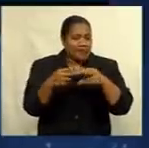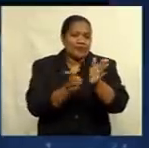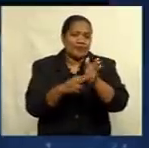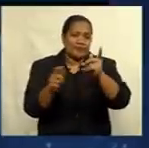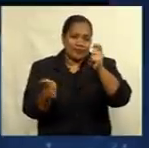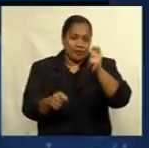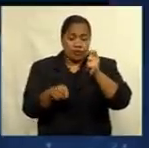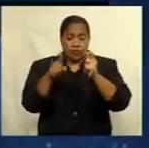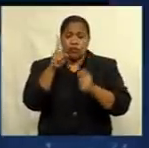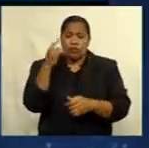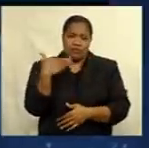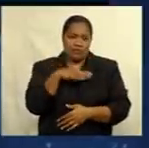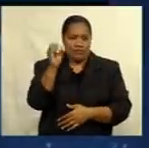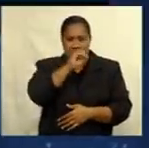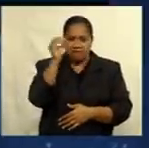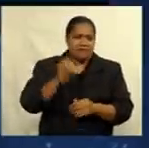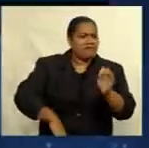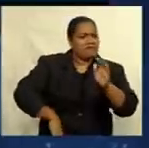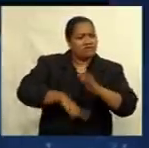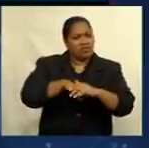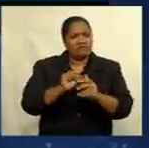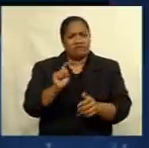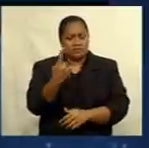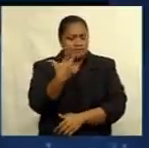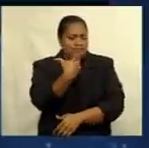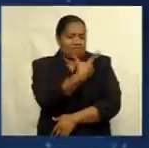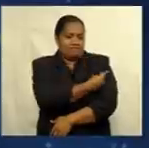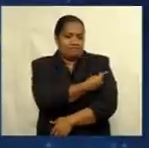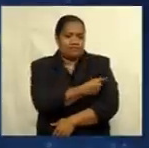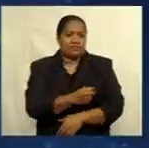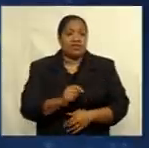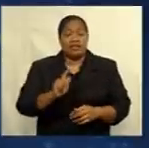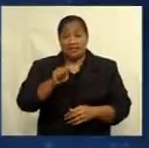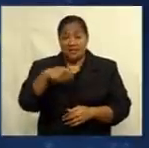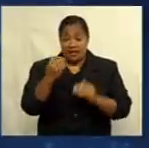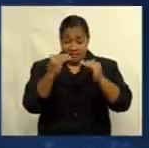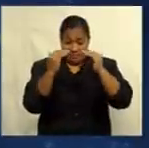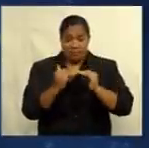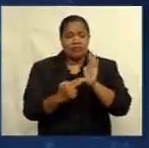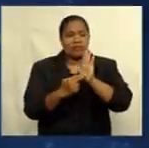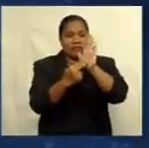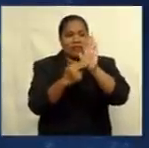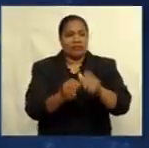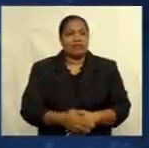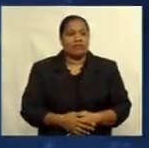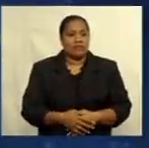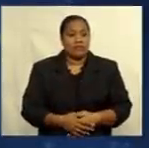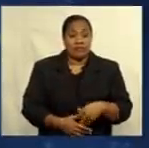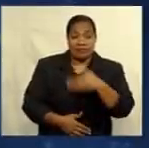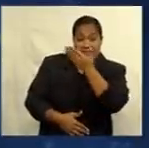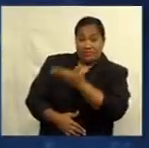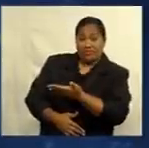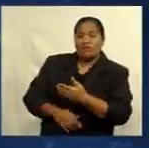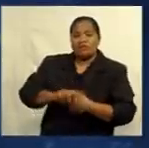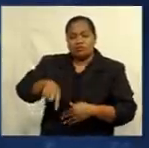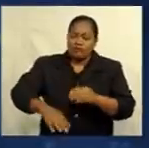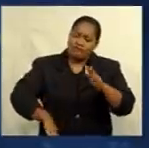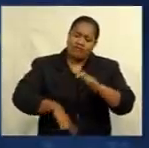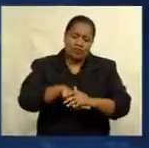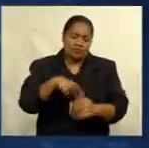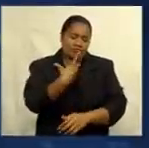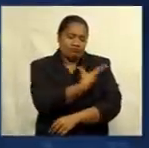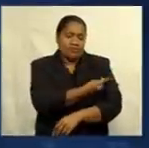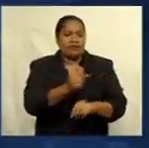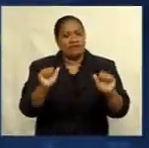% for the first jab. And next is Nandi. And Asesela Sandole from Suva is fully vaccinated.